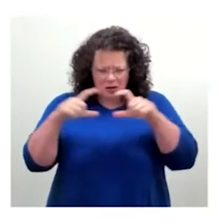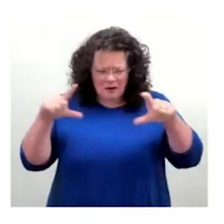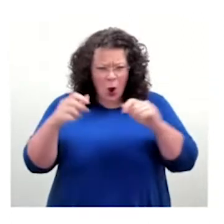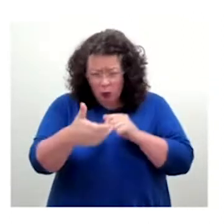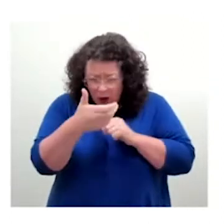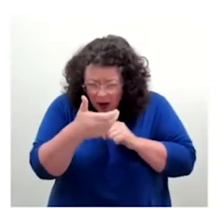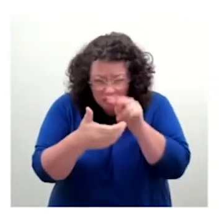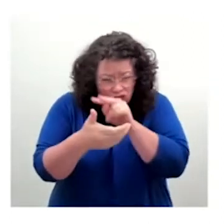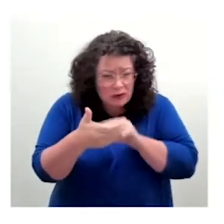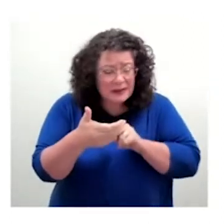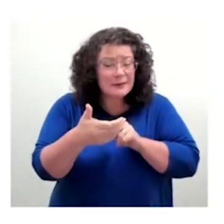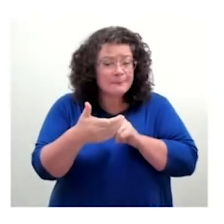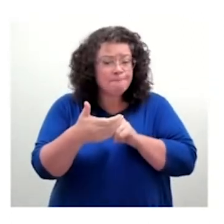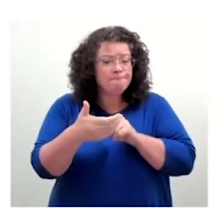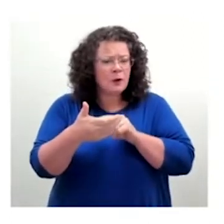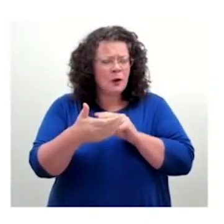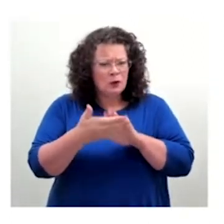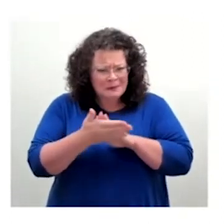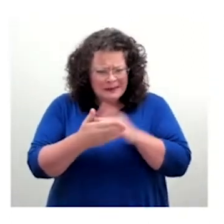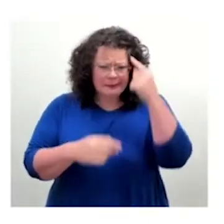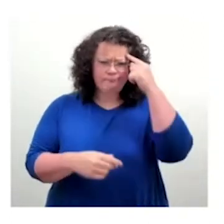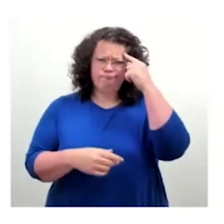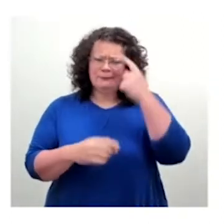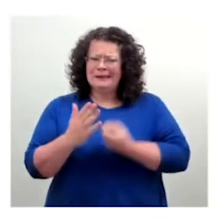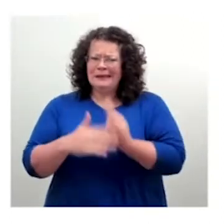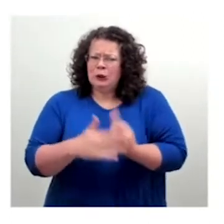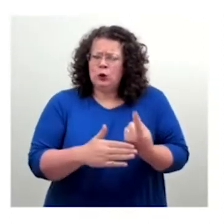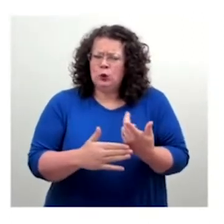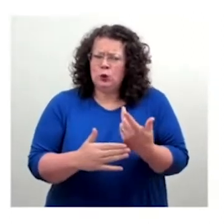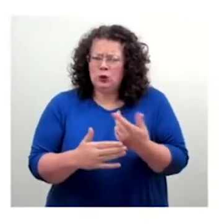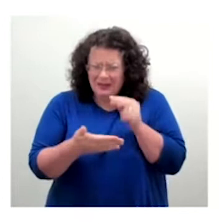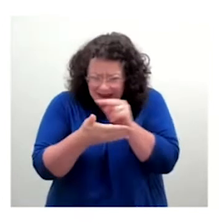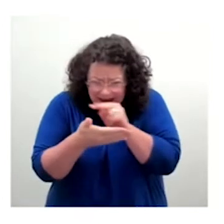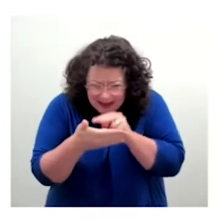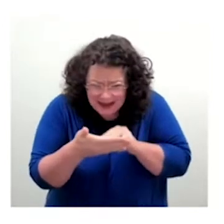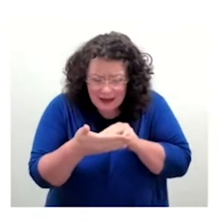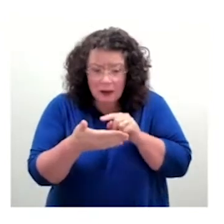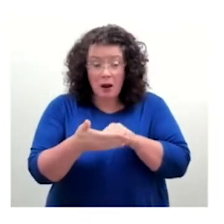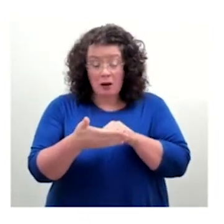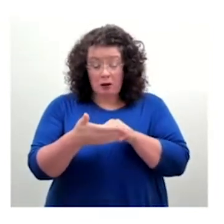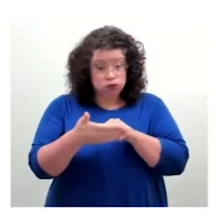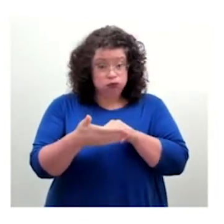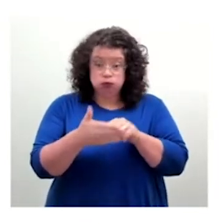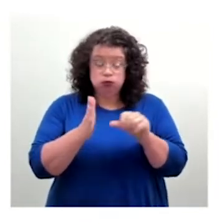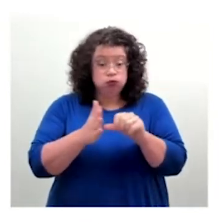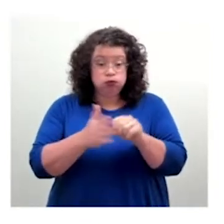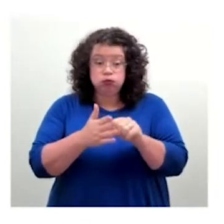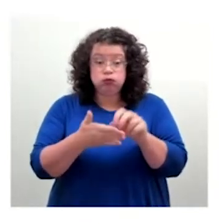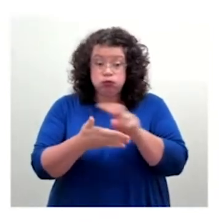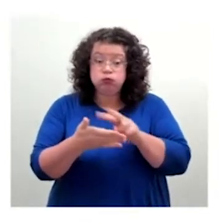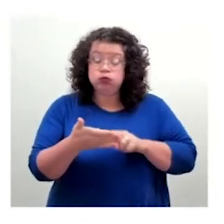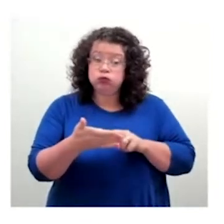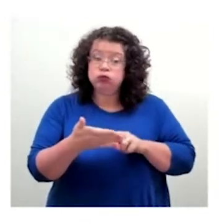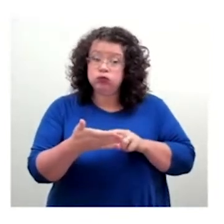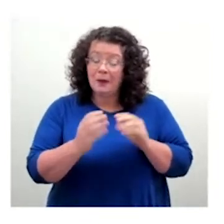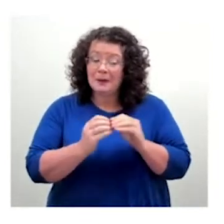so then that was coming off the back of using these kind of somewhat old school kind of bog standard kind of typefaces, which haven't been optimized for digital screens.